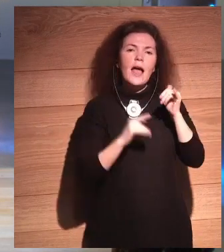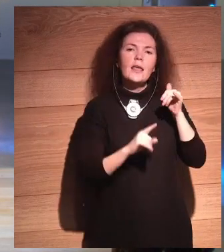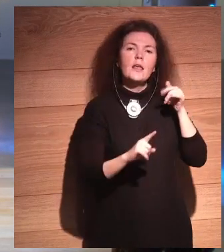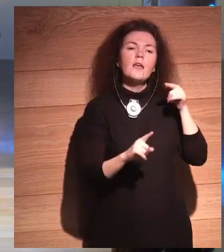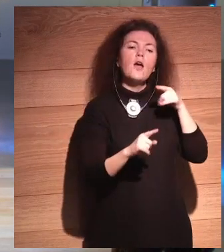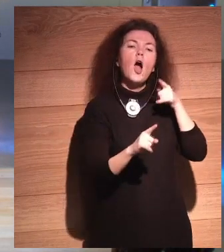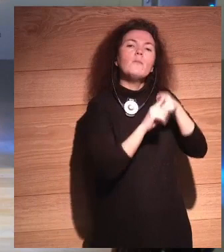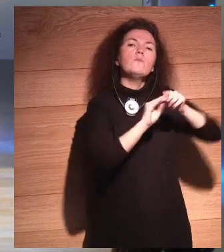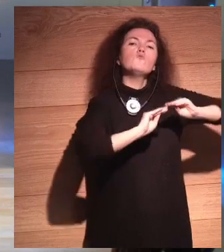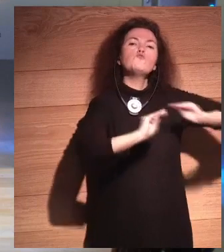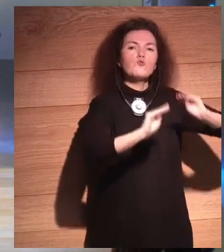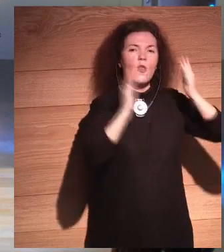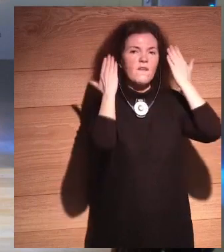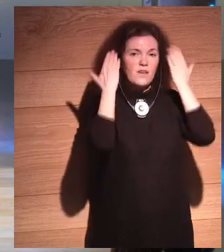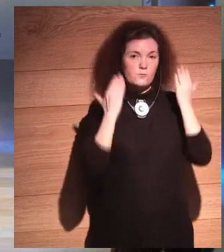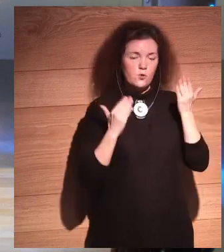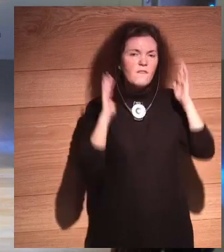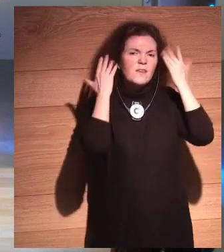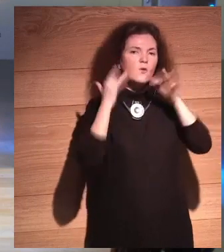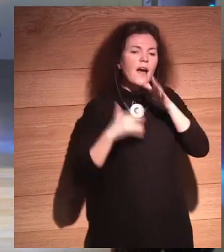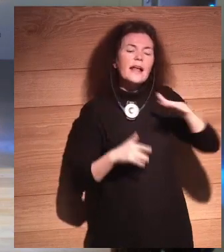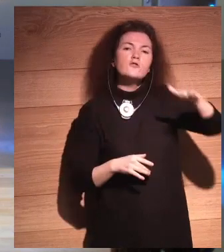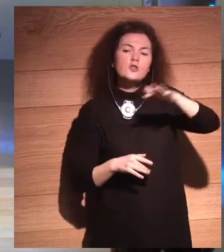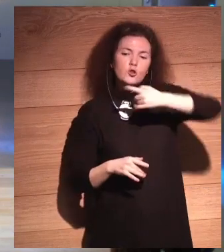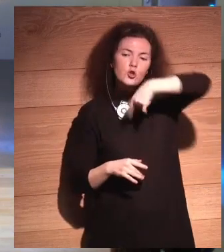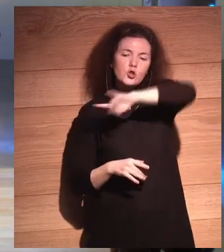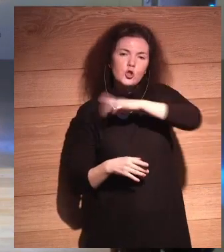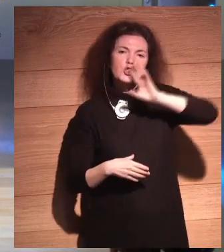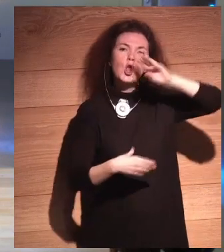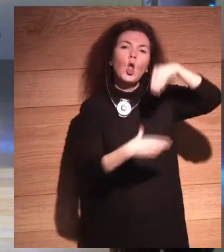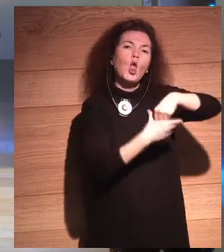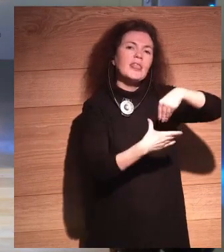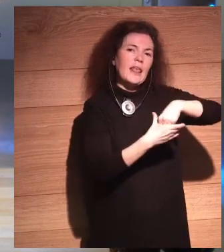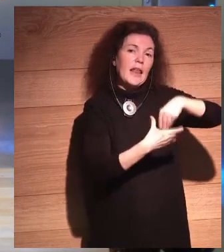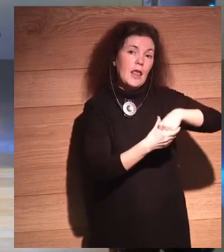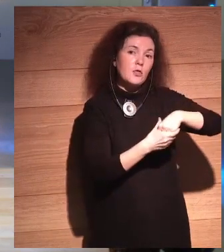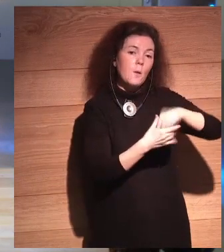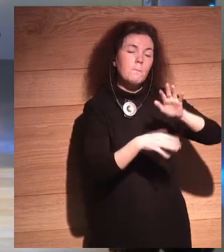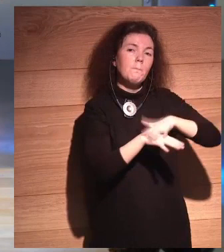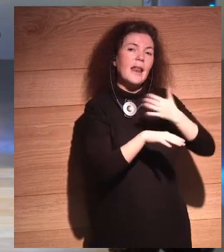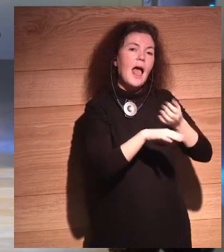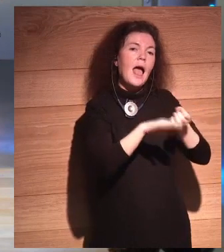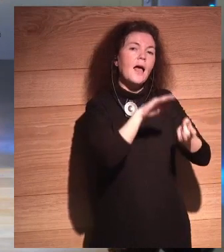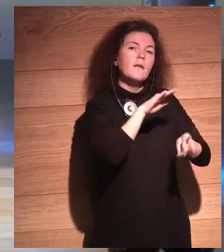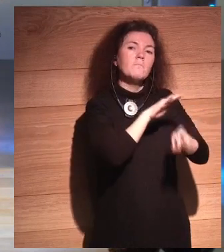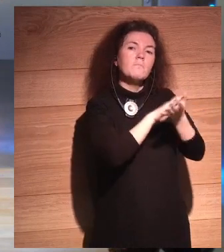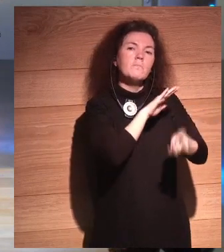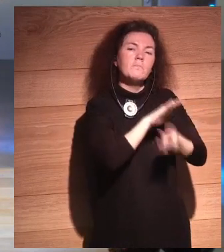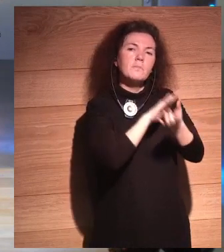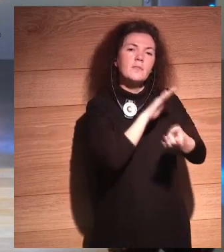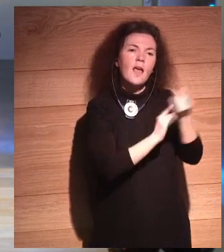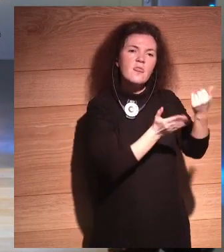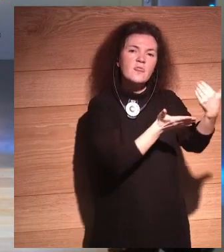Facebook is a place where we are the content of it to generate billions and trillions of dollars from our data.